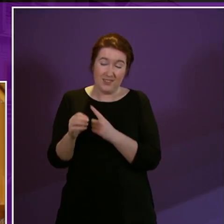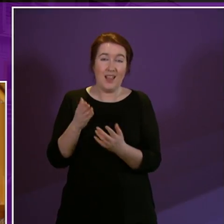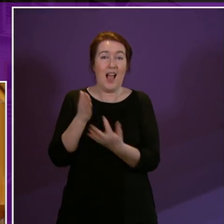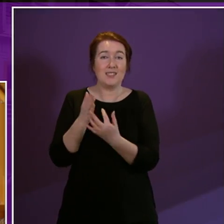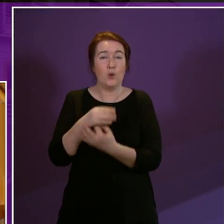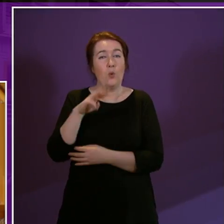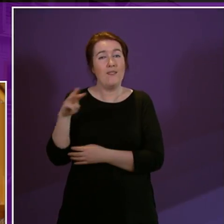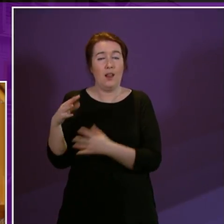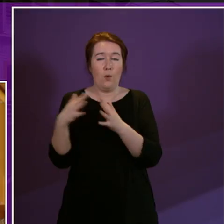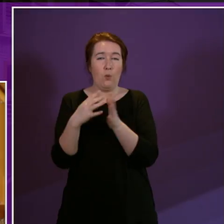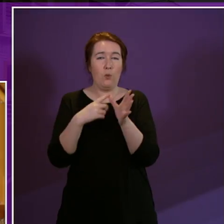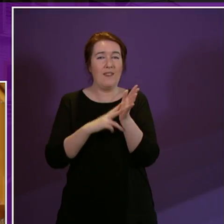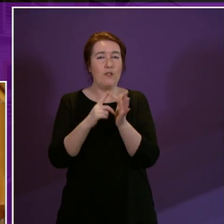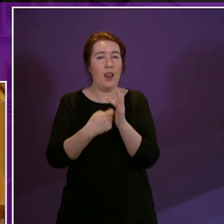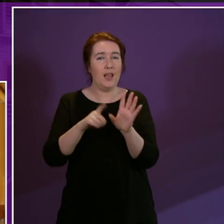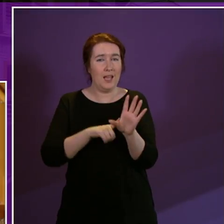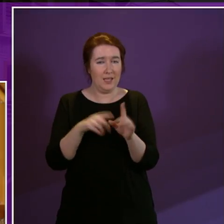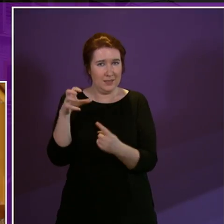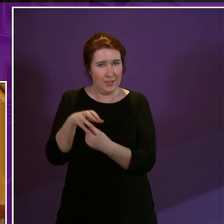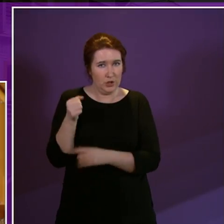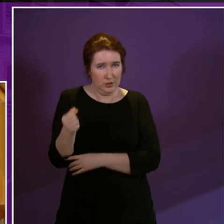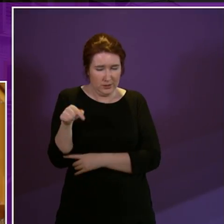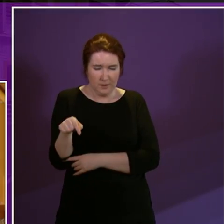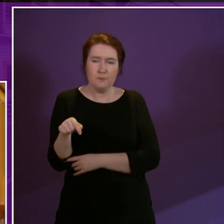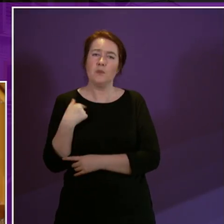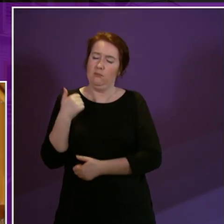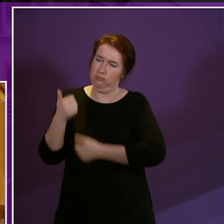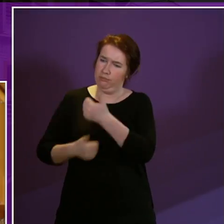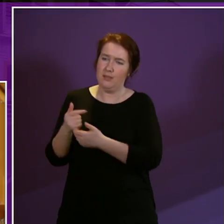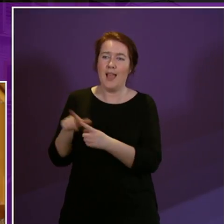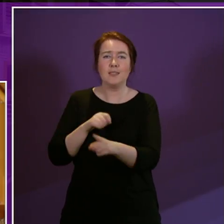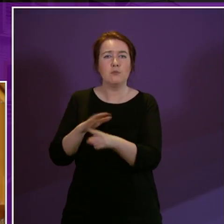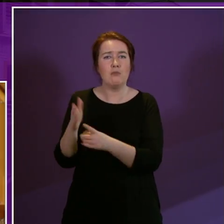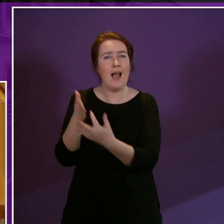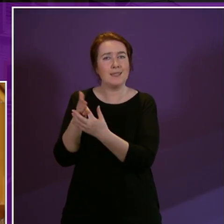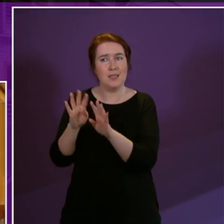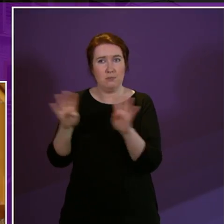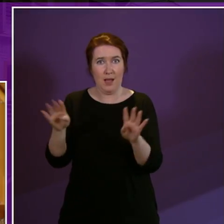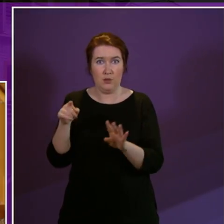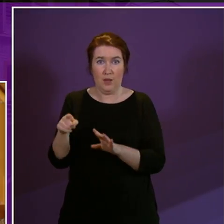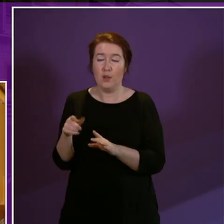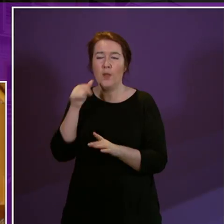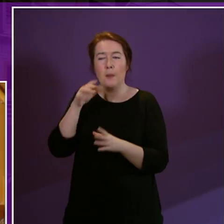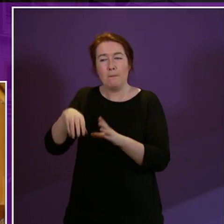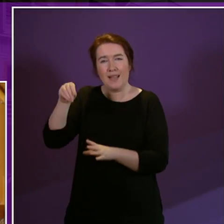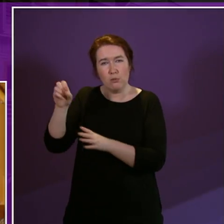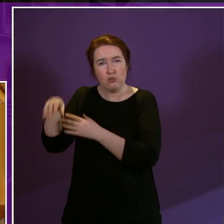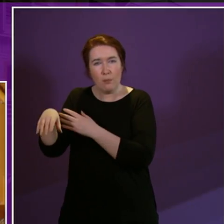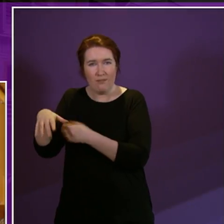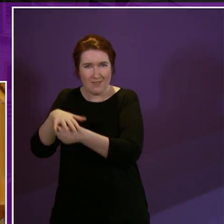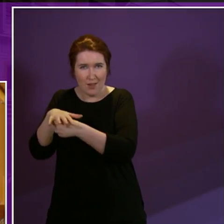I commend the Edinburgh access panel for the efforts that they've made in campaigning to improve the current inadequate pick-up and drop-up